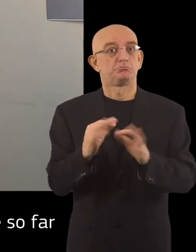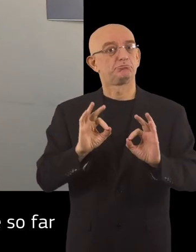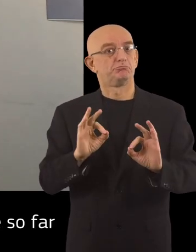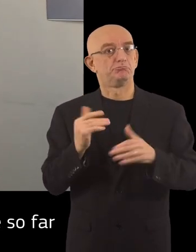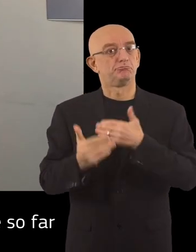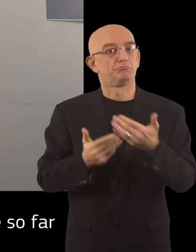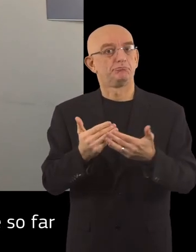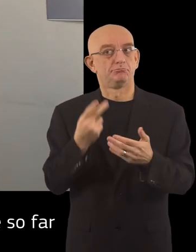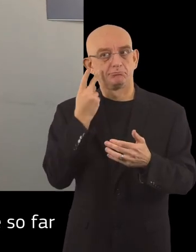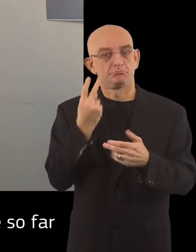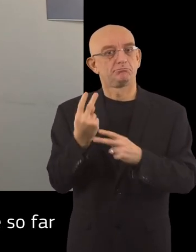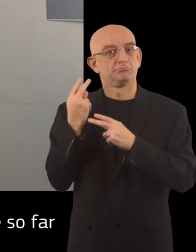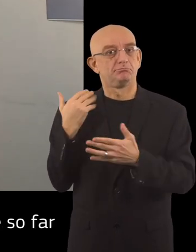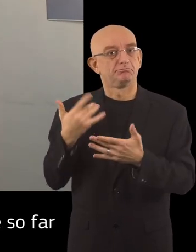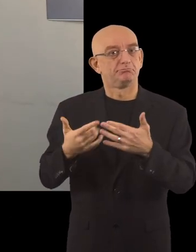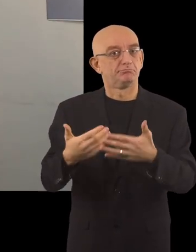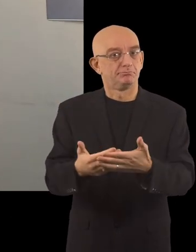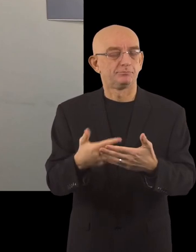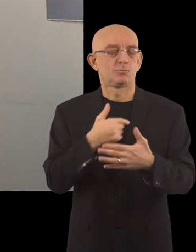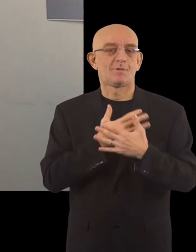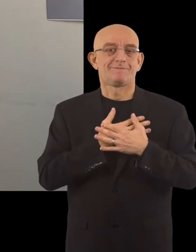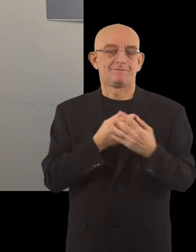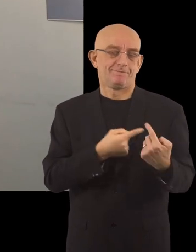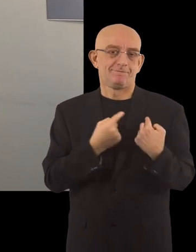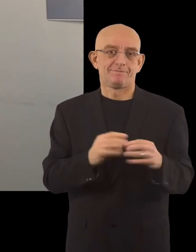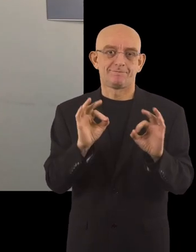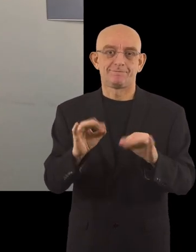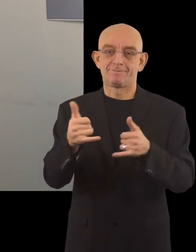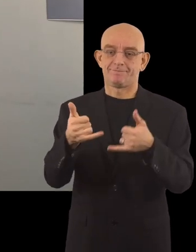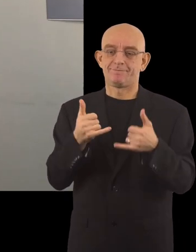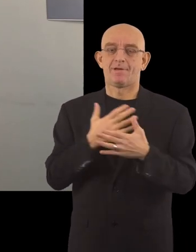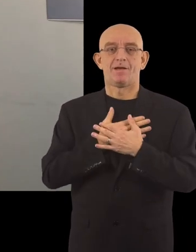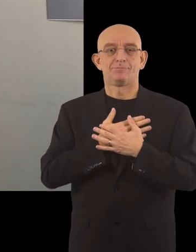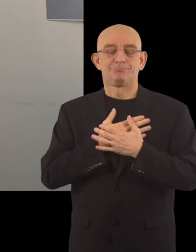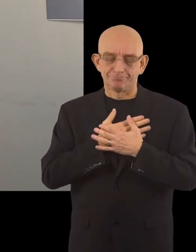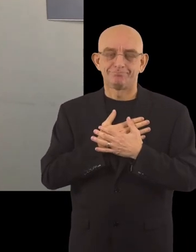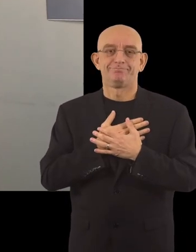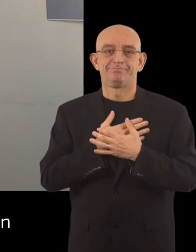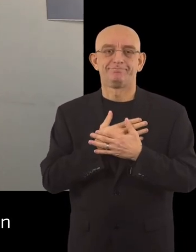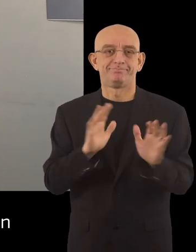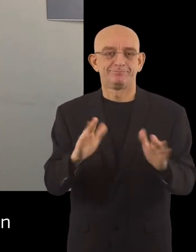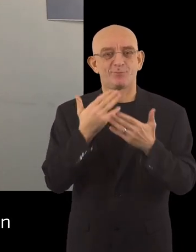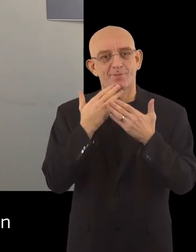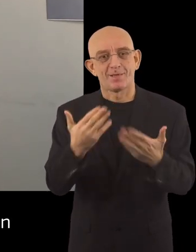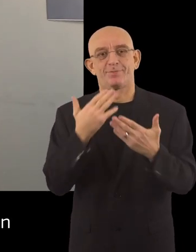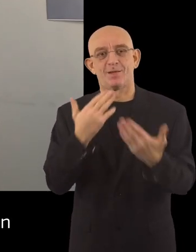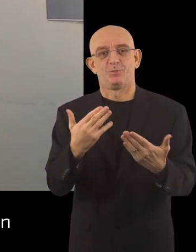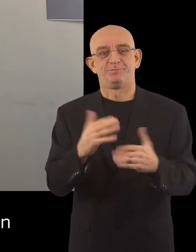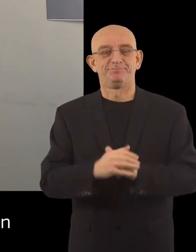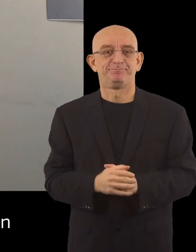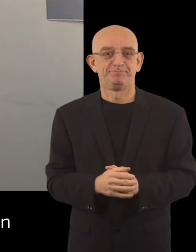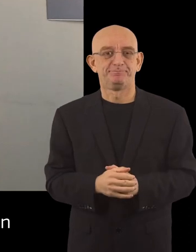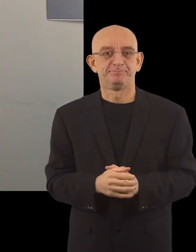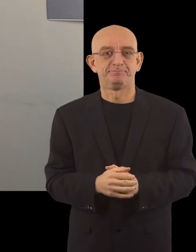for what we have done so far and we are really honoured to receive your appreciation. Thank you again for this